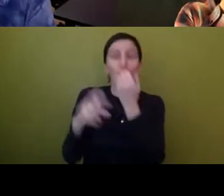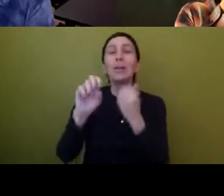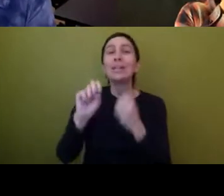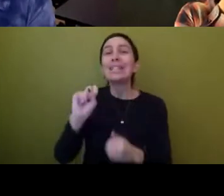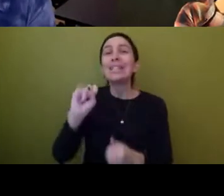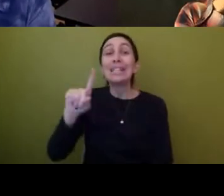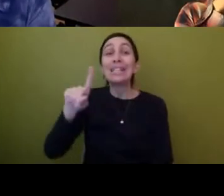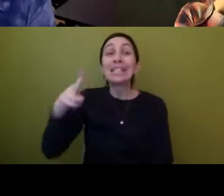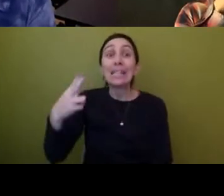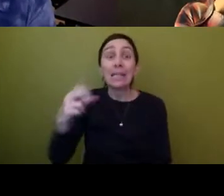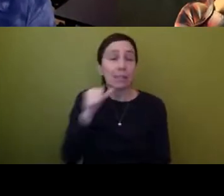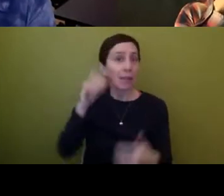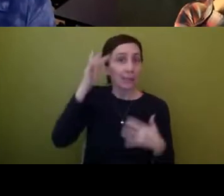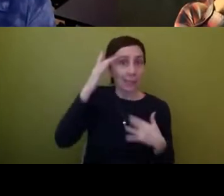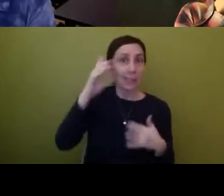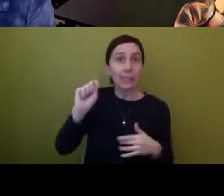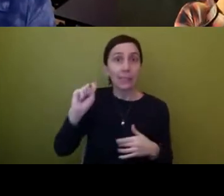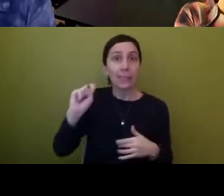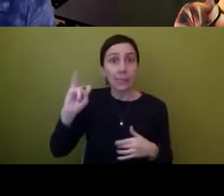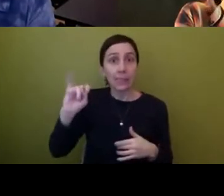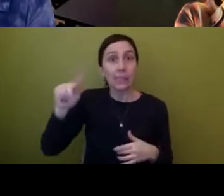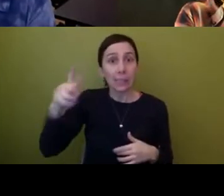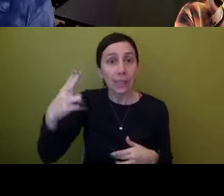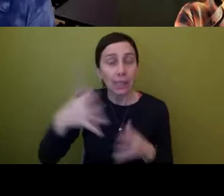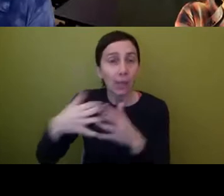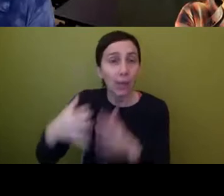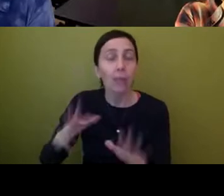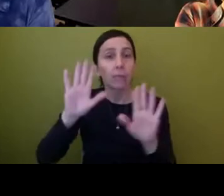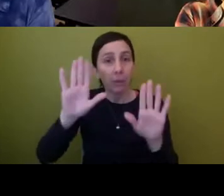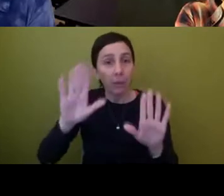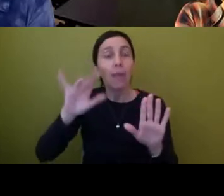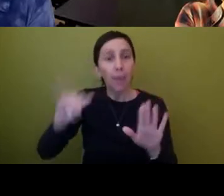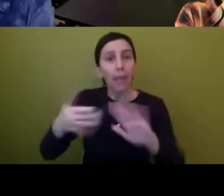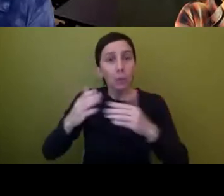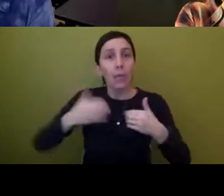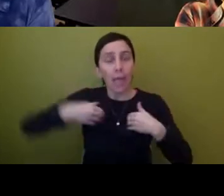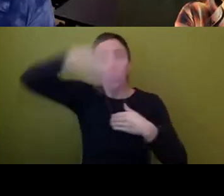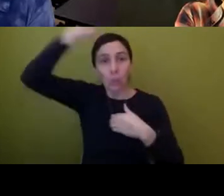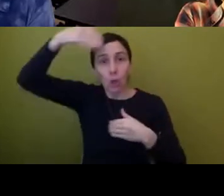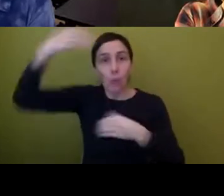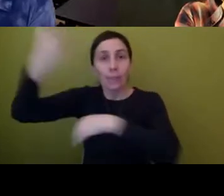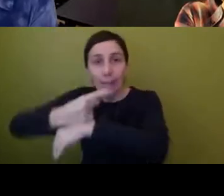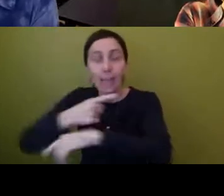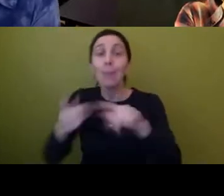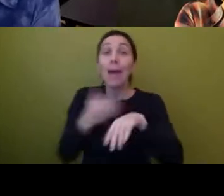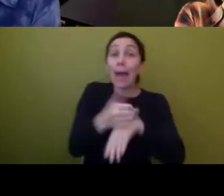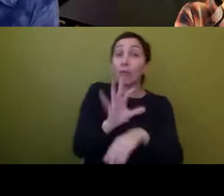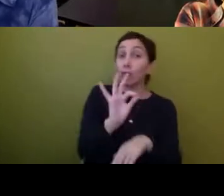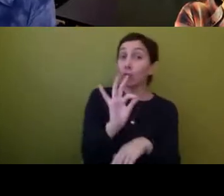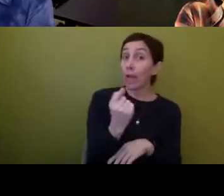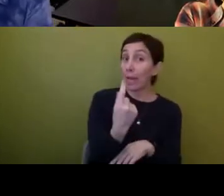education, but the same community post nine 11 was distinguishing their turbans from,